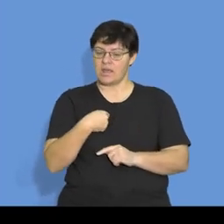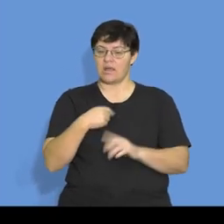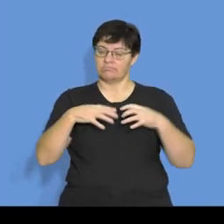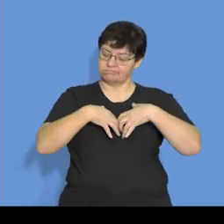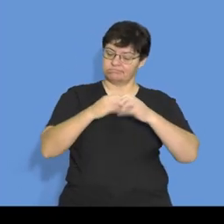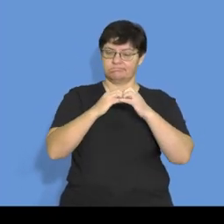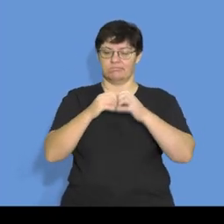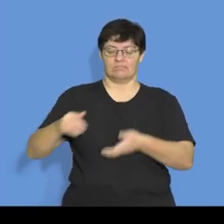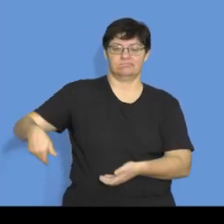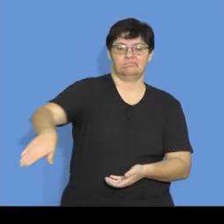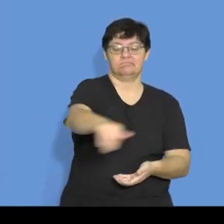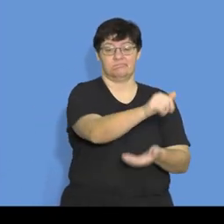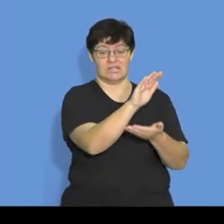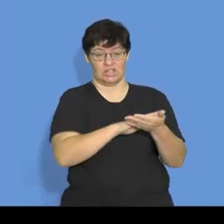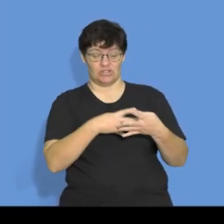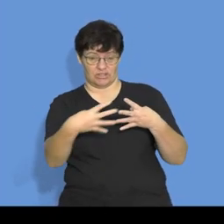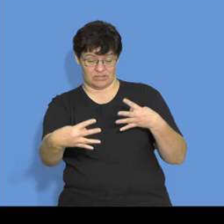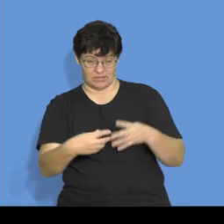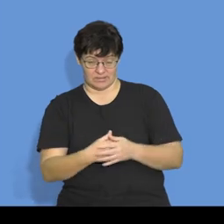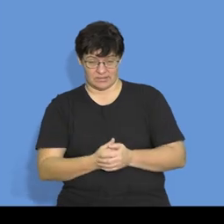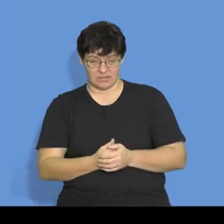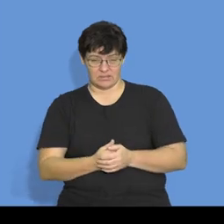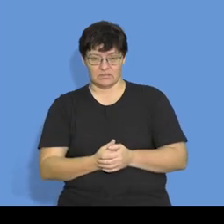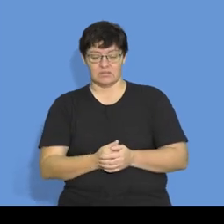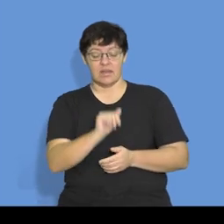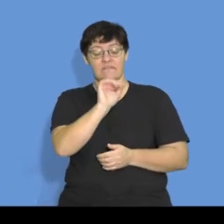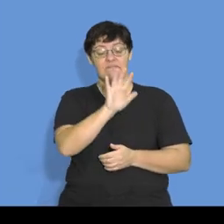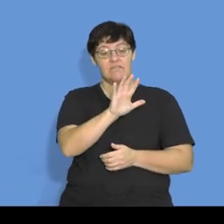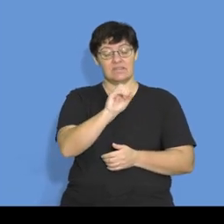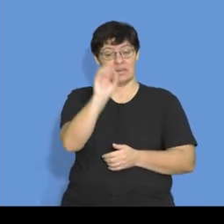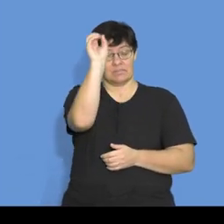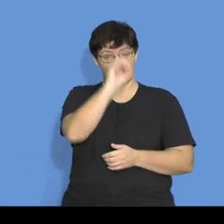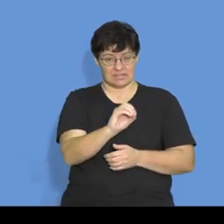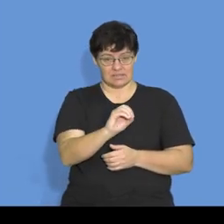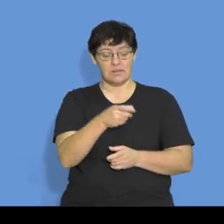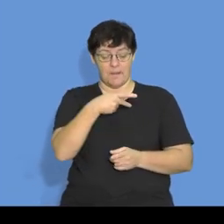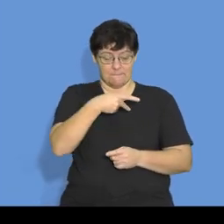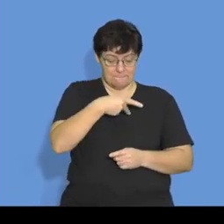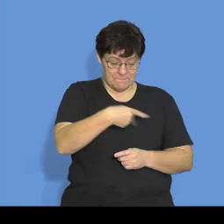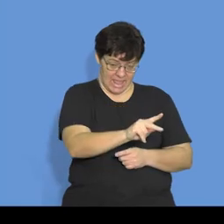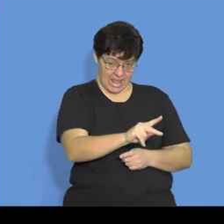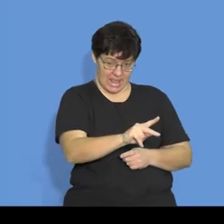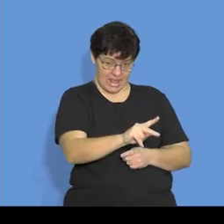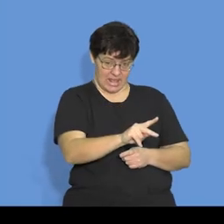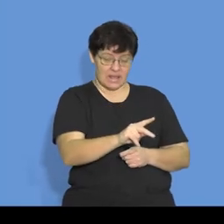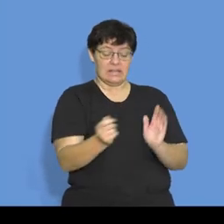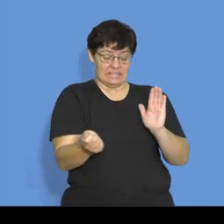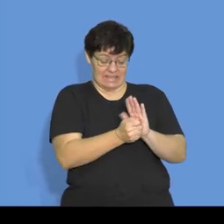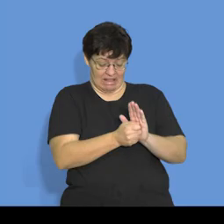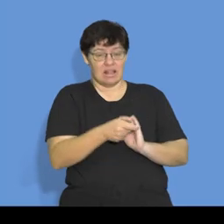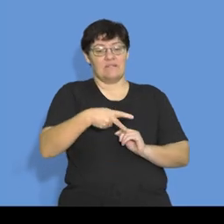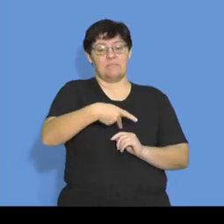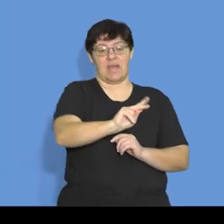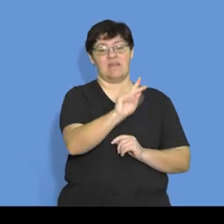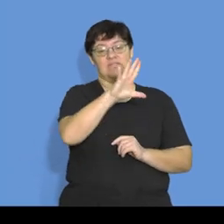up our data's collection schedule. So therefore, 50% pay in the month following the month of sale. In other words,